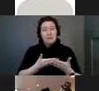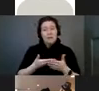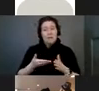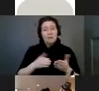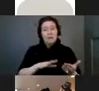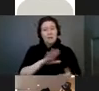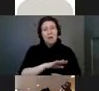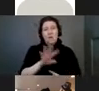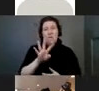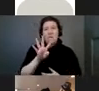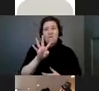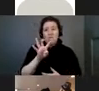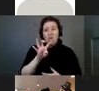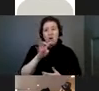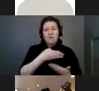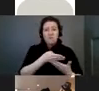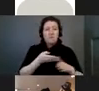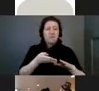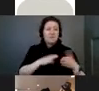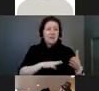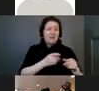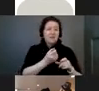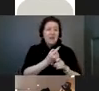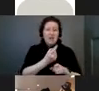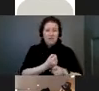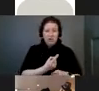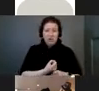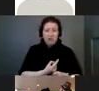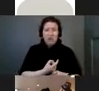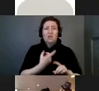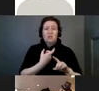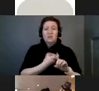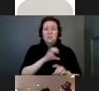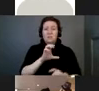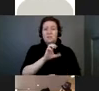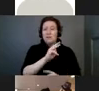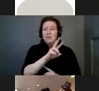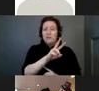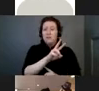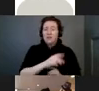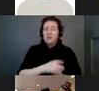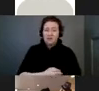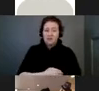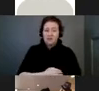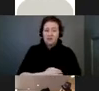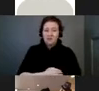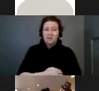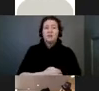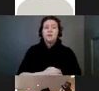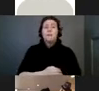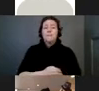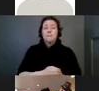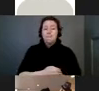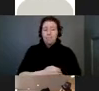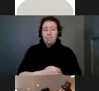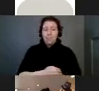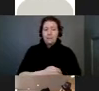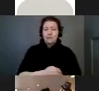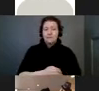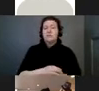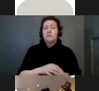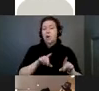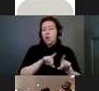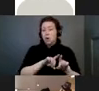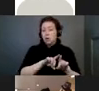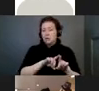infants die every year in the United States from congenital CMV. It's also indicated in research